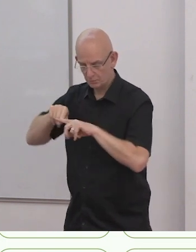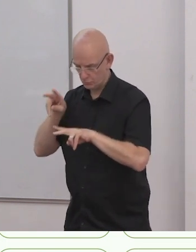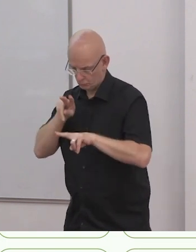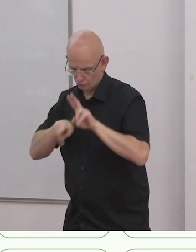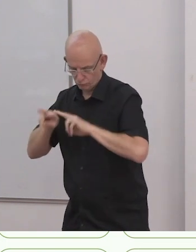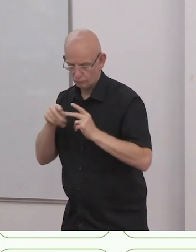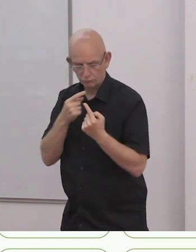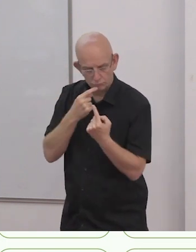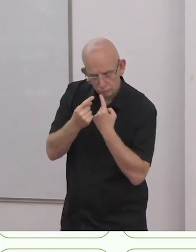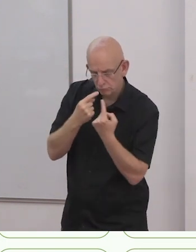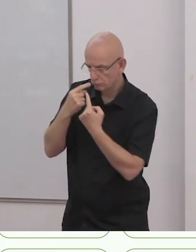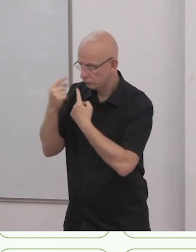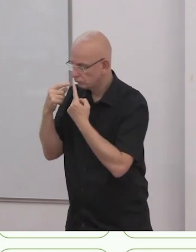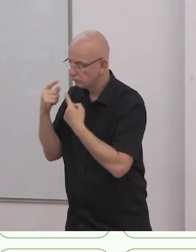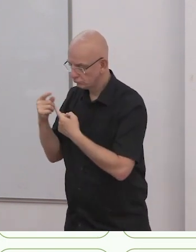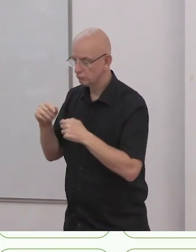2022.